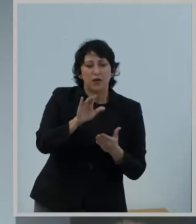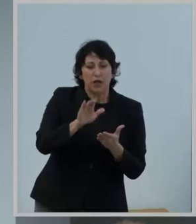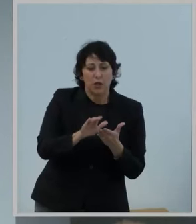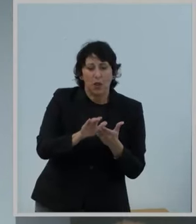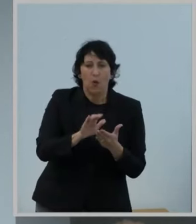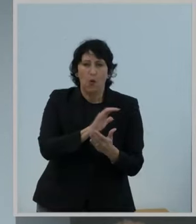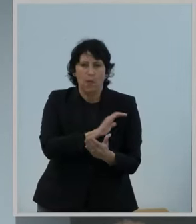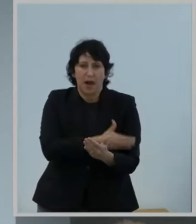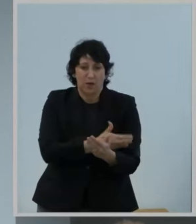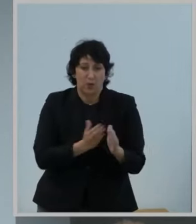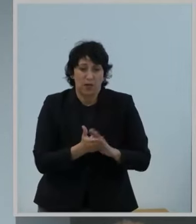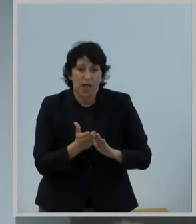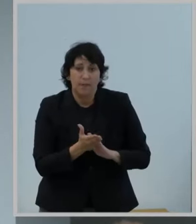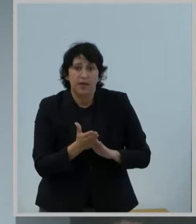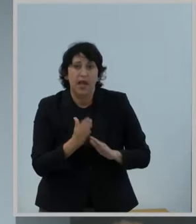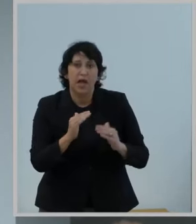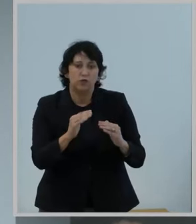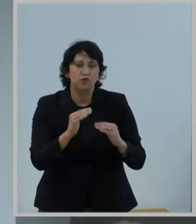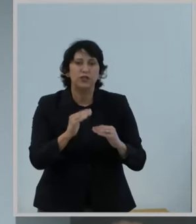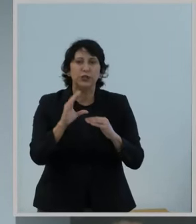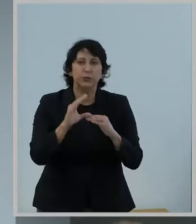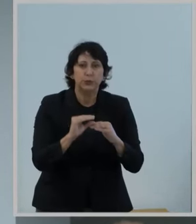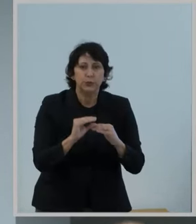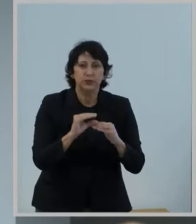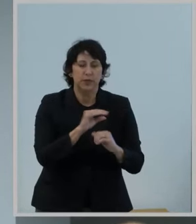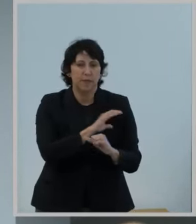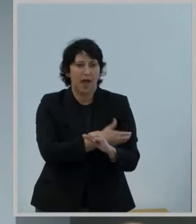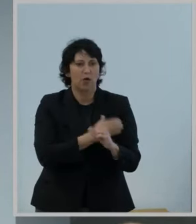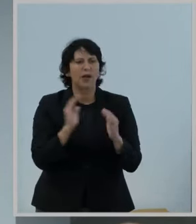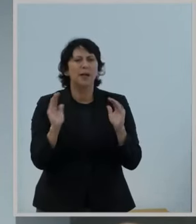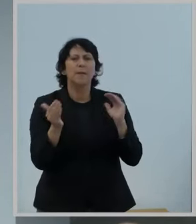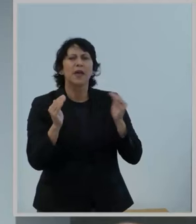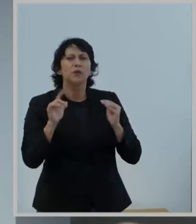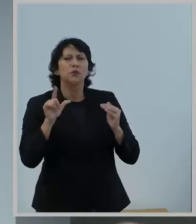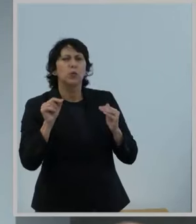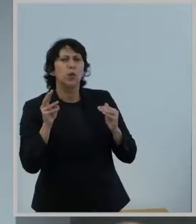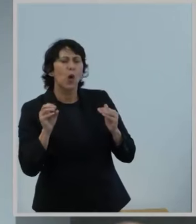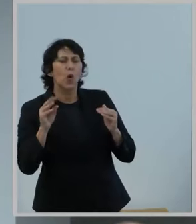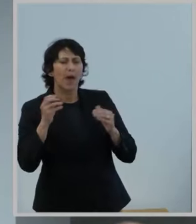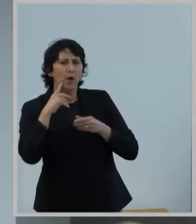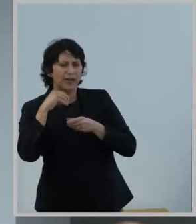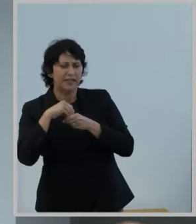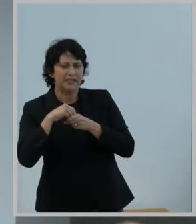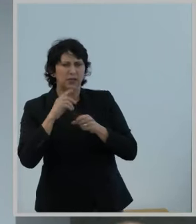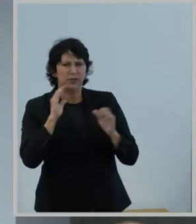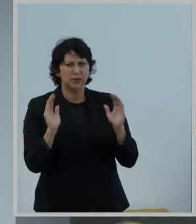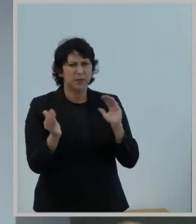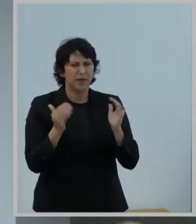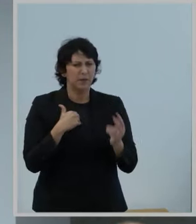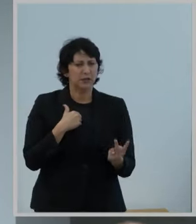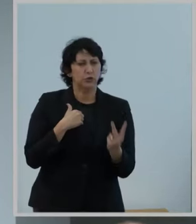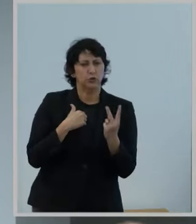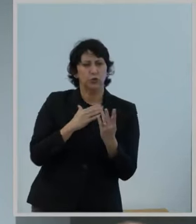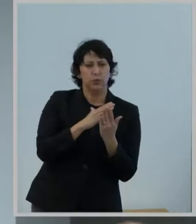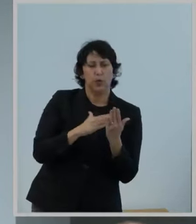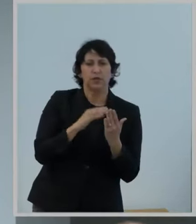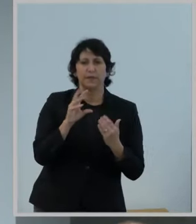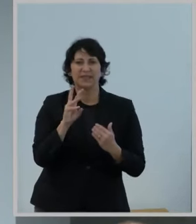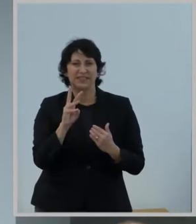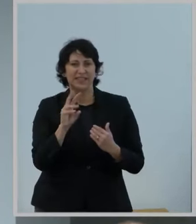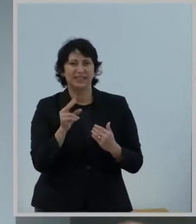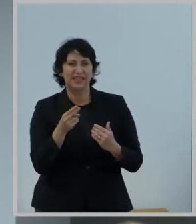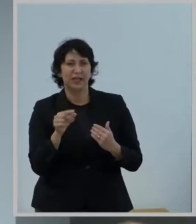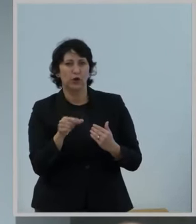will operate at reduced power levels compared to low-power indoor devices in two portions of the six gigahertz band,